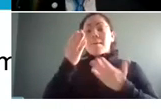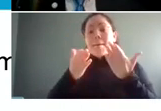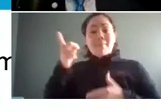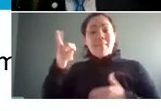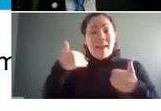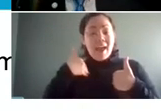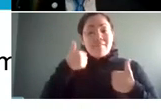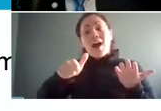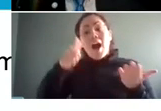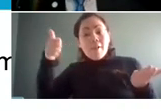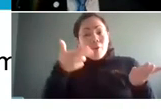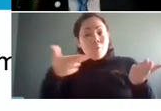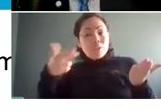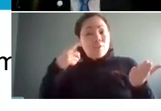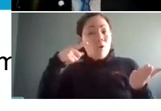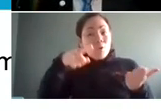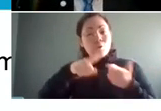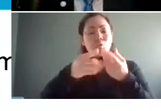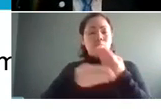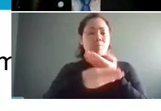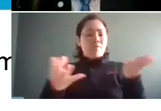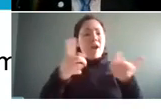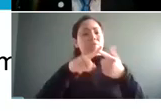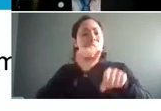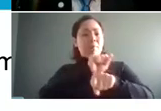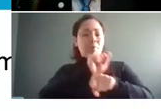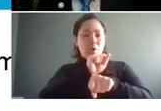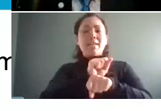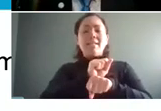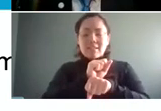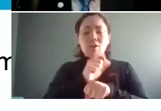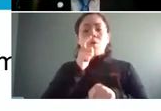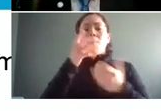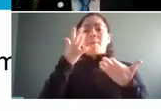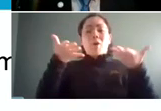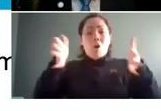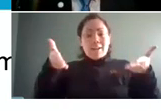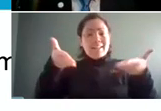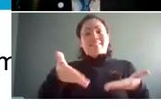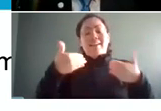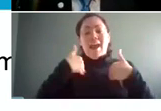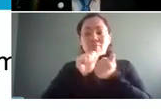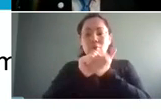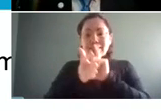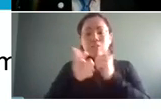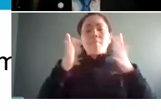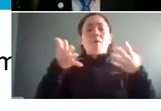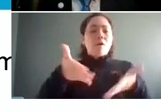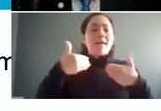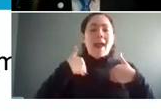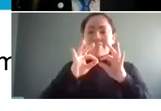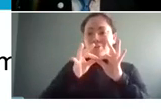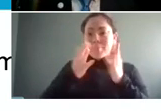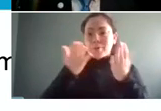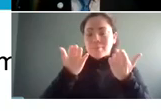helpful resources for you to provide to your employees that are already translated or interpreted so that could be really helpful um the